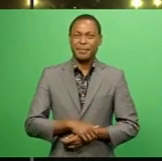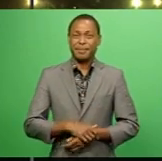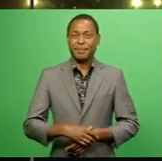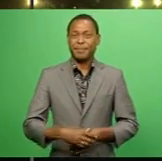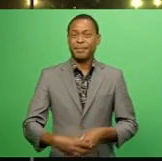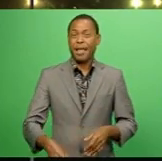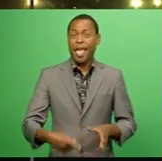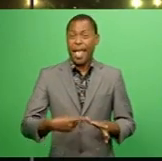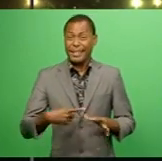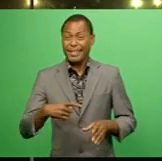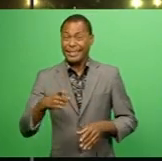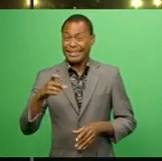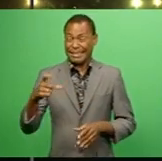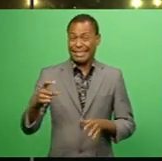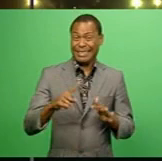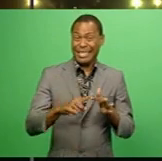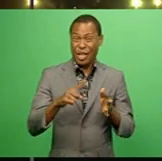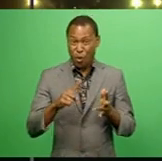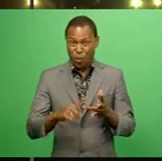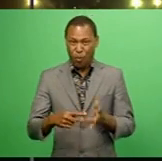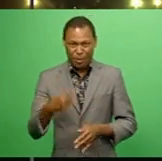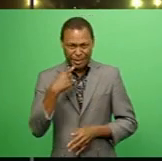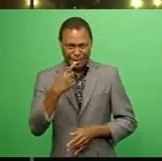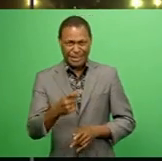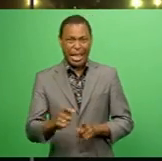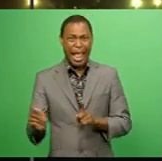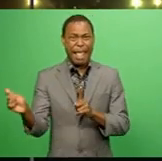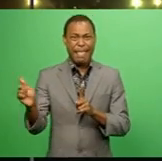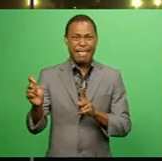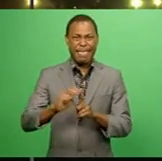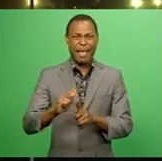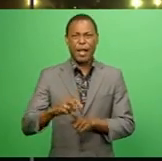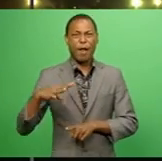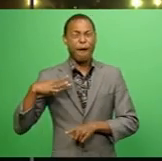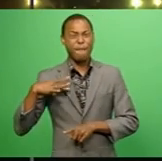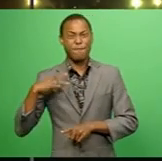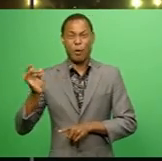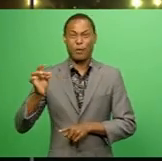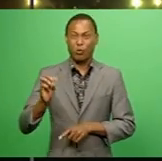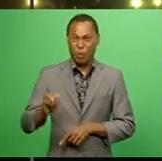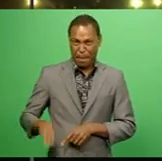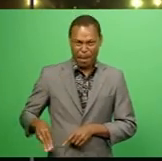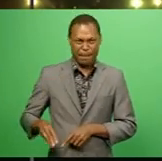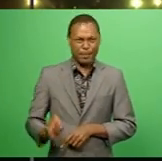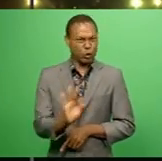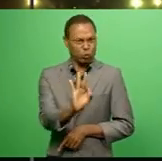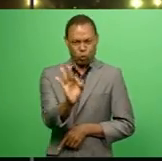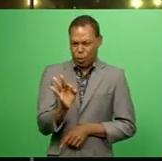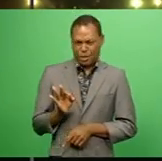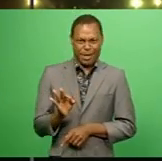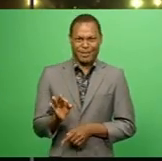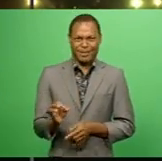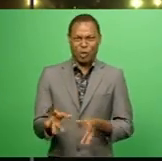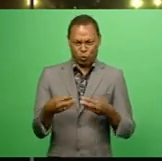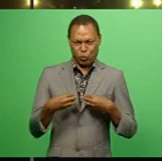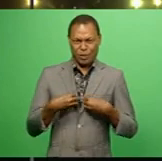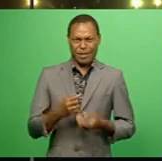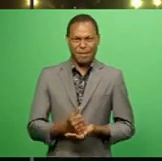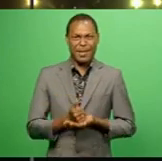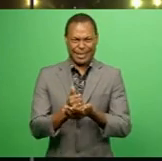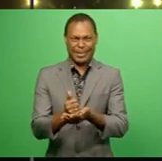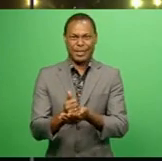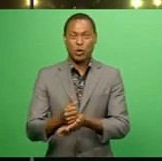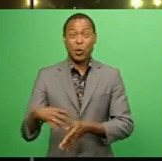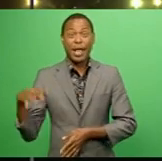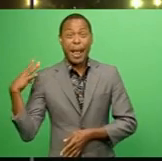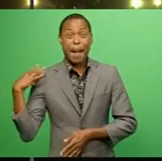Executive Vilyame Vondunaivalu says it will target voluntary members who to date have not received any assistance. They will be able to apply for